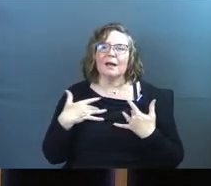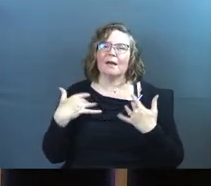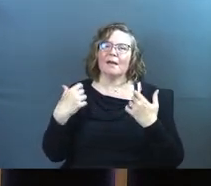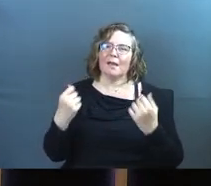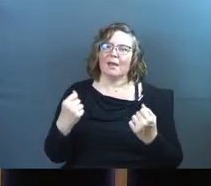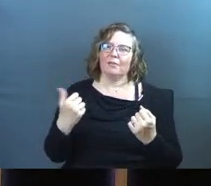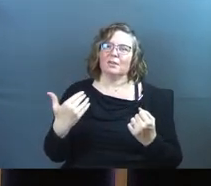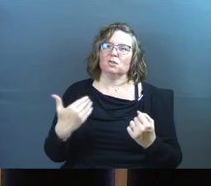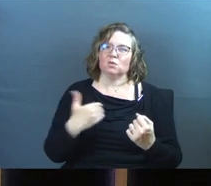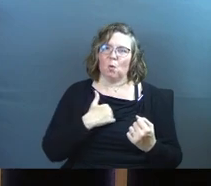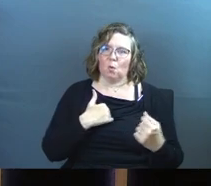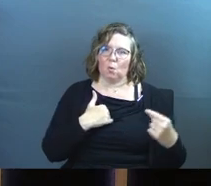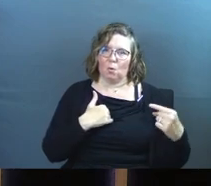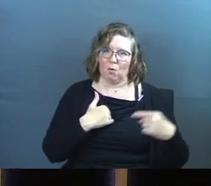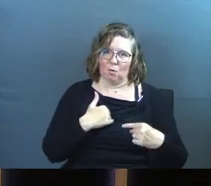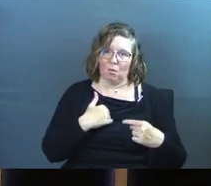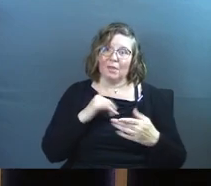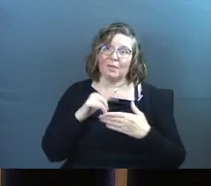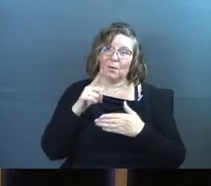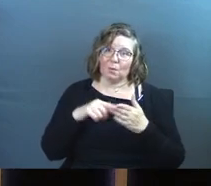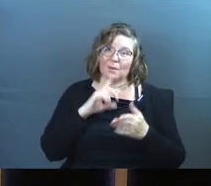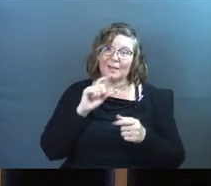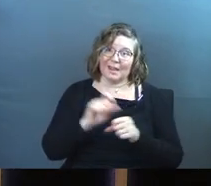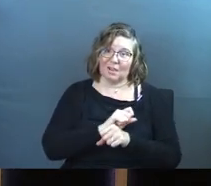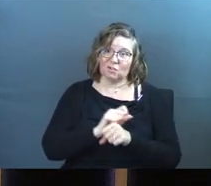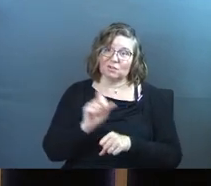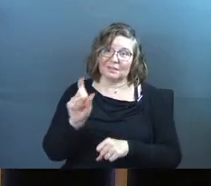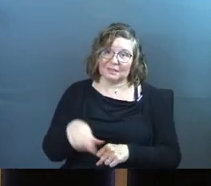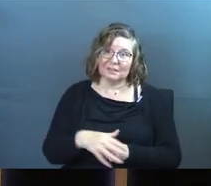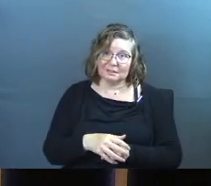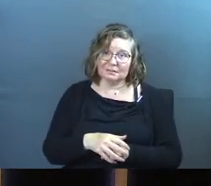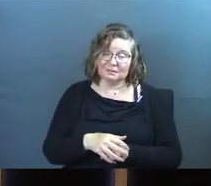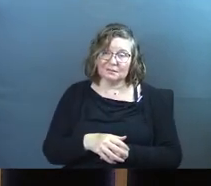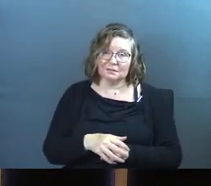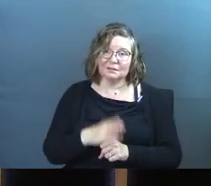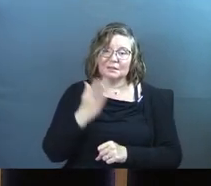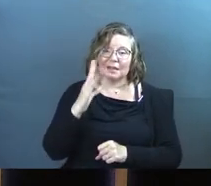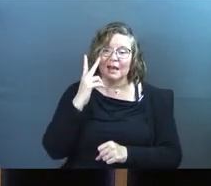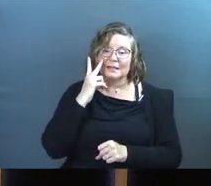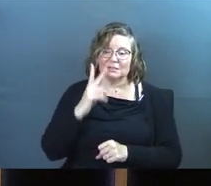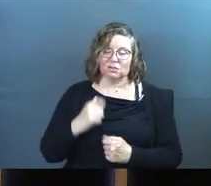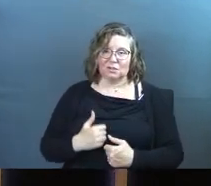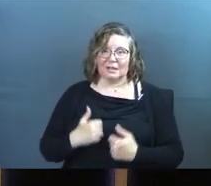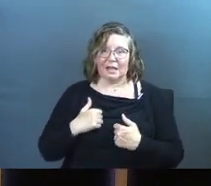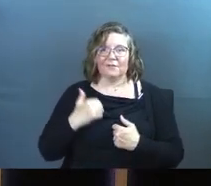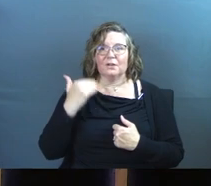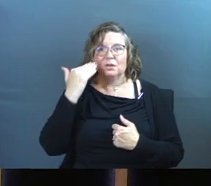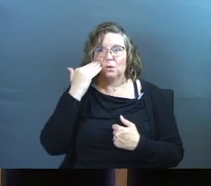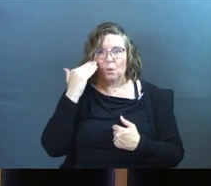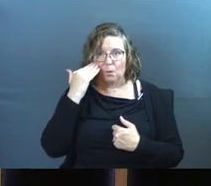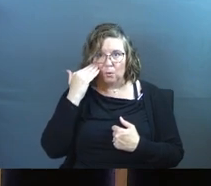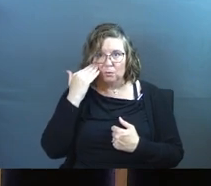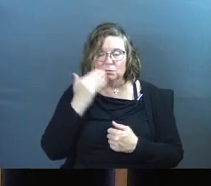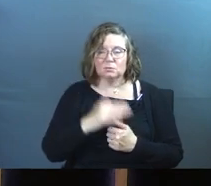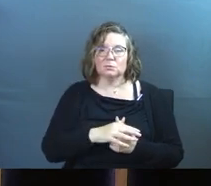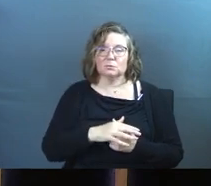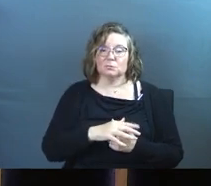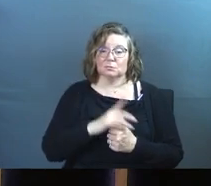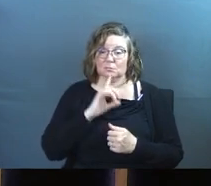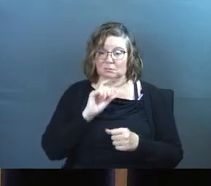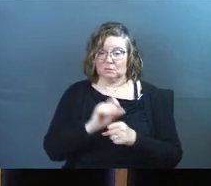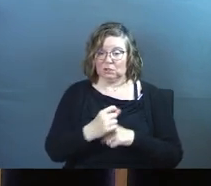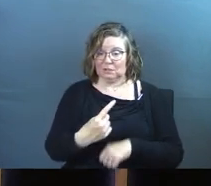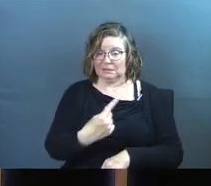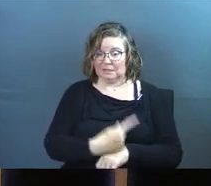healthy soul. That's what we actually need. God sees your life and he knows. And are there